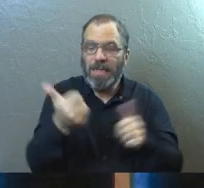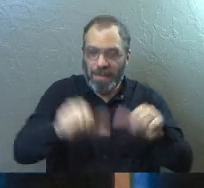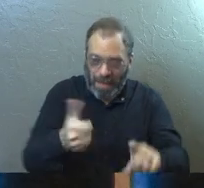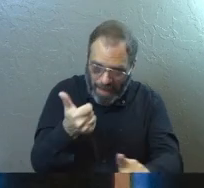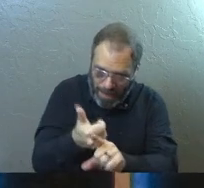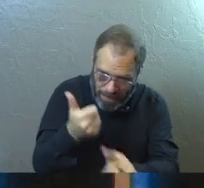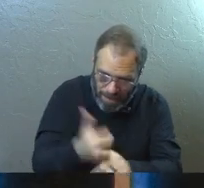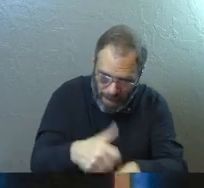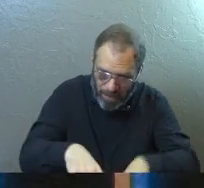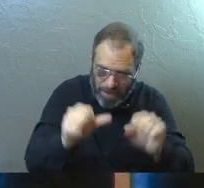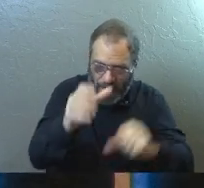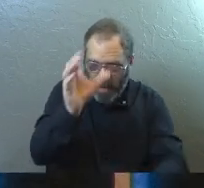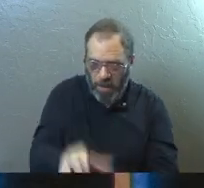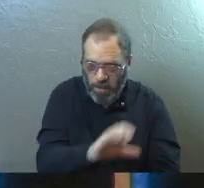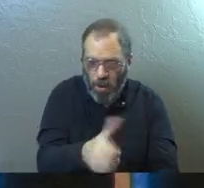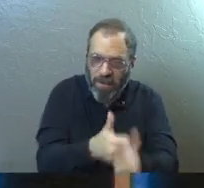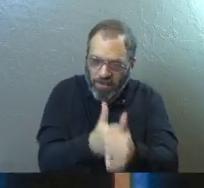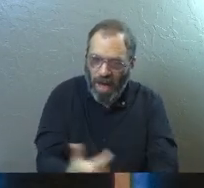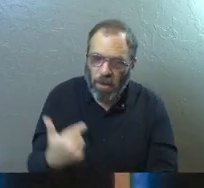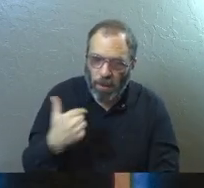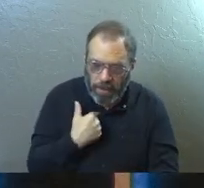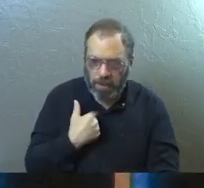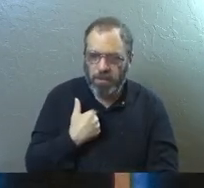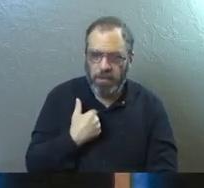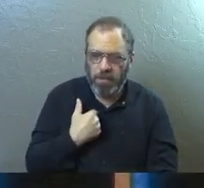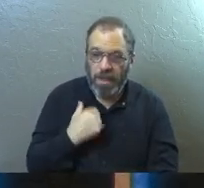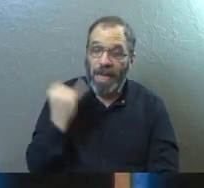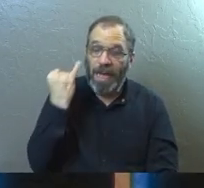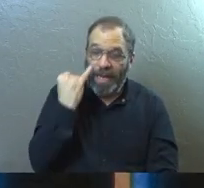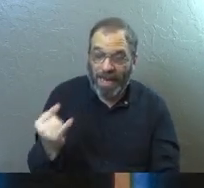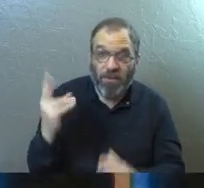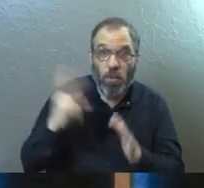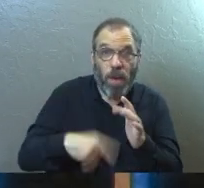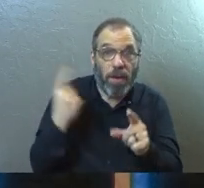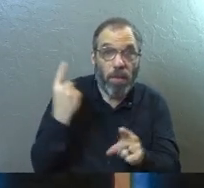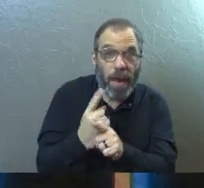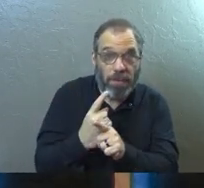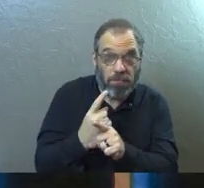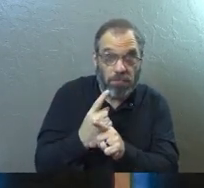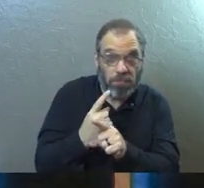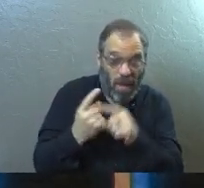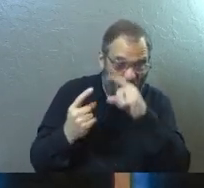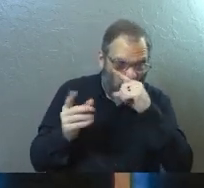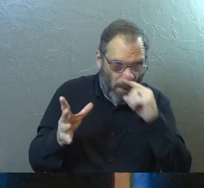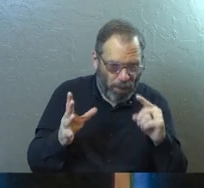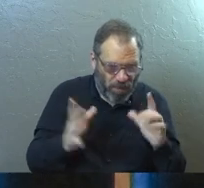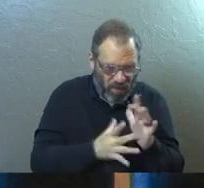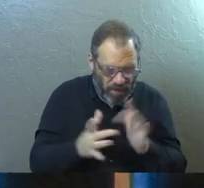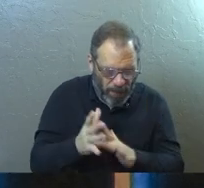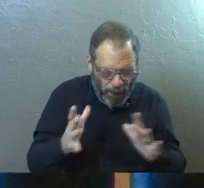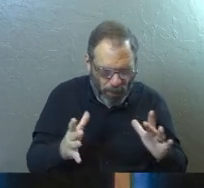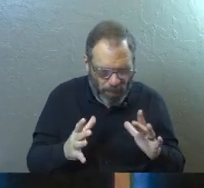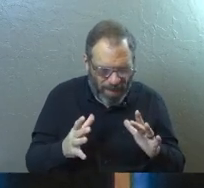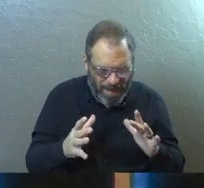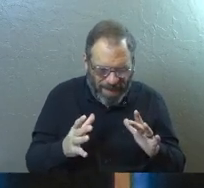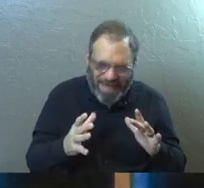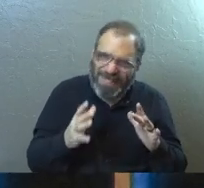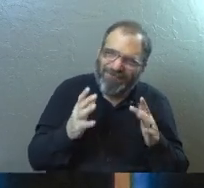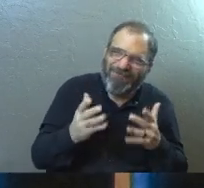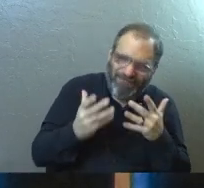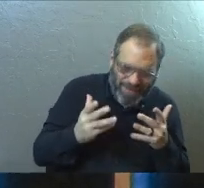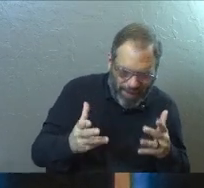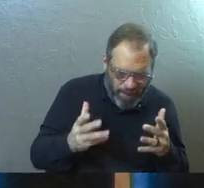deny himself and take up his cross and follow me. If you read that right, Jesus basically said, There's this